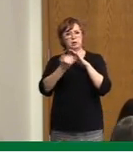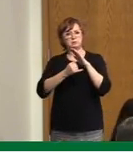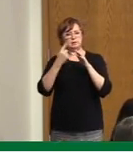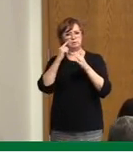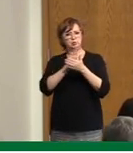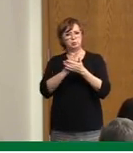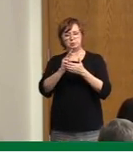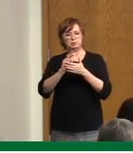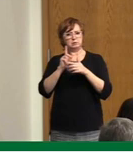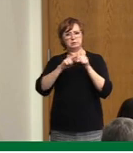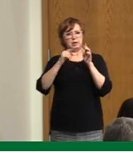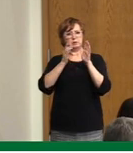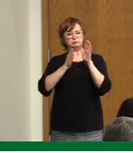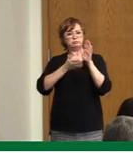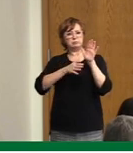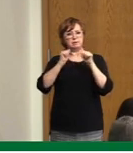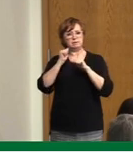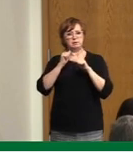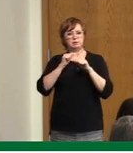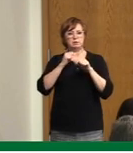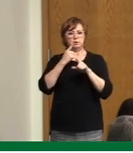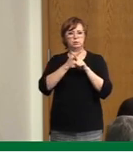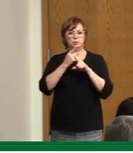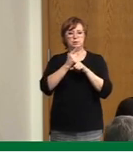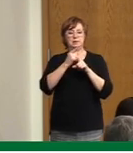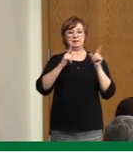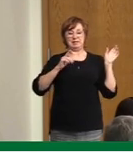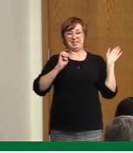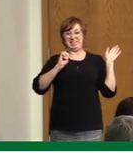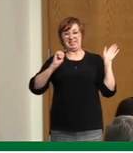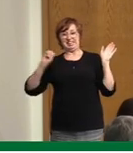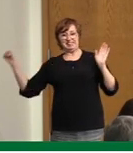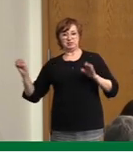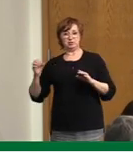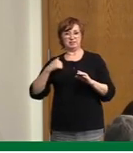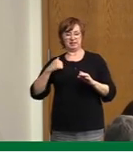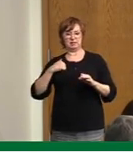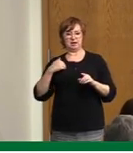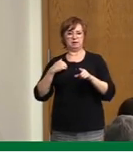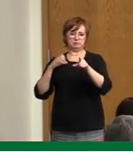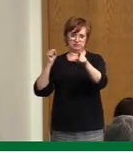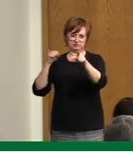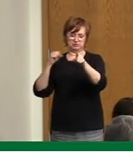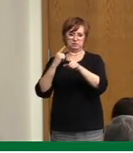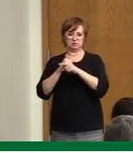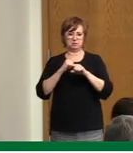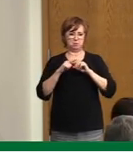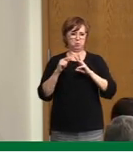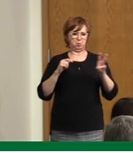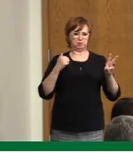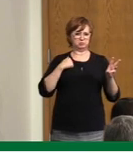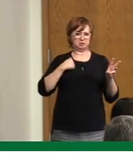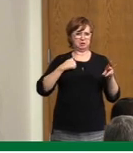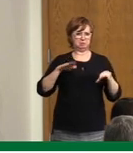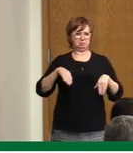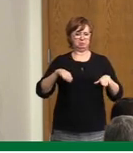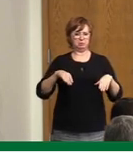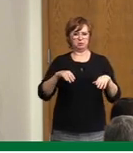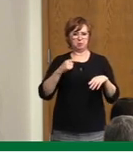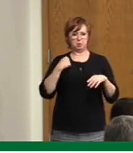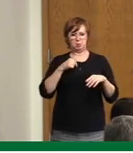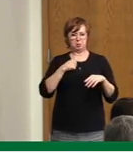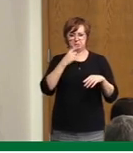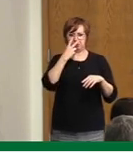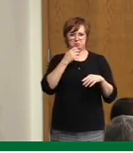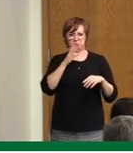I think that's been in place in the Atlantic provinces. We haven't really had that in Western Canada. So I don't think we would go there necessarily.